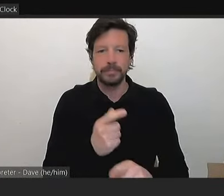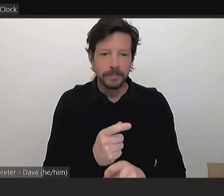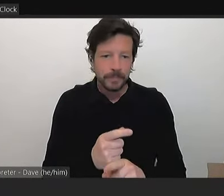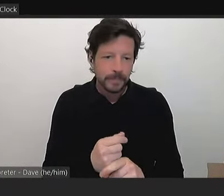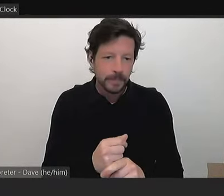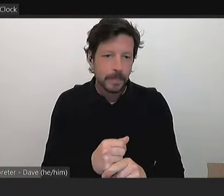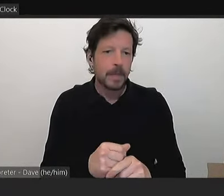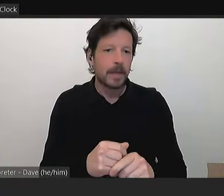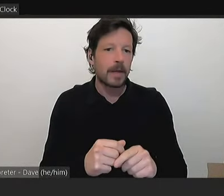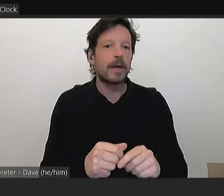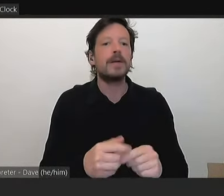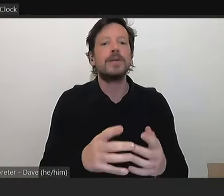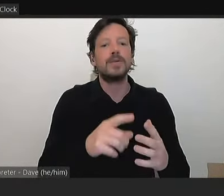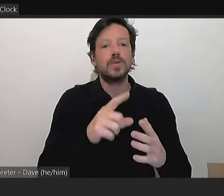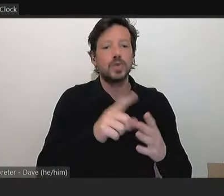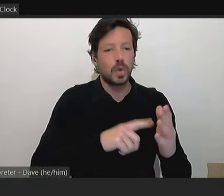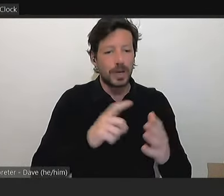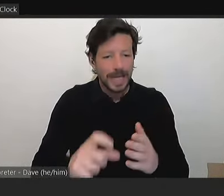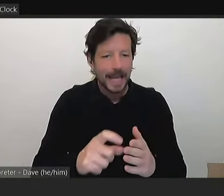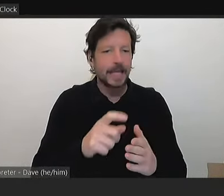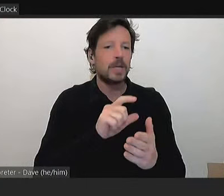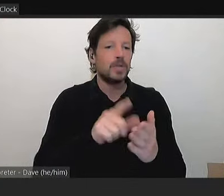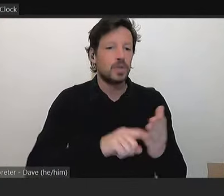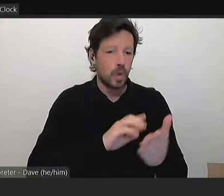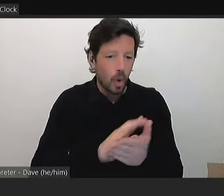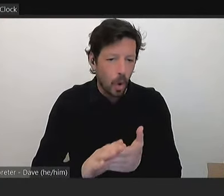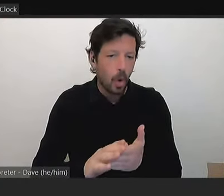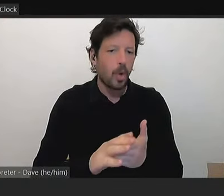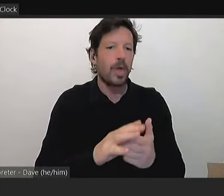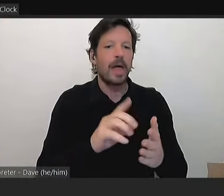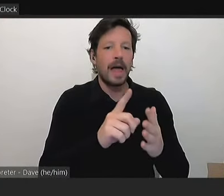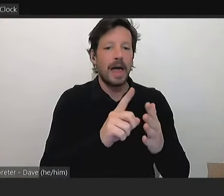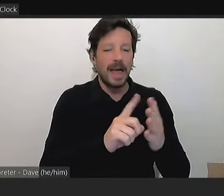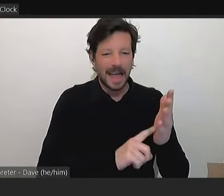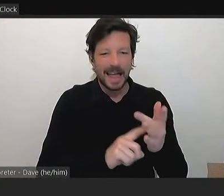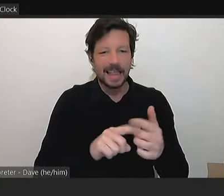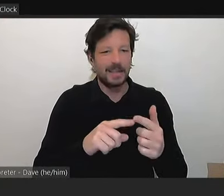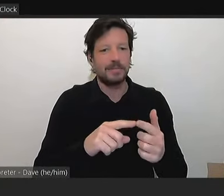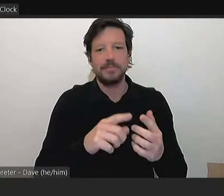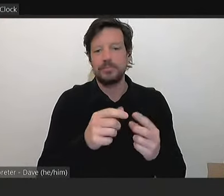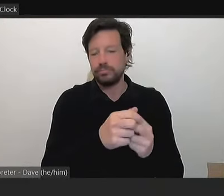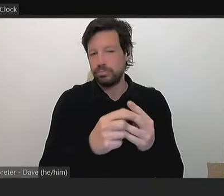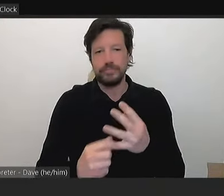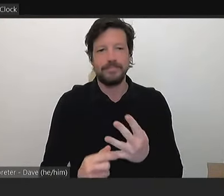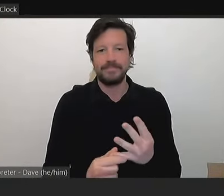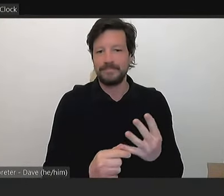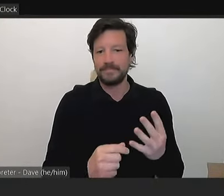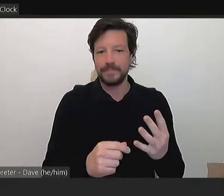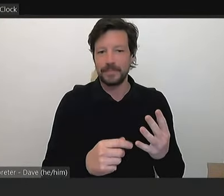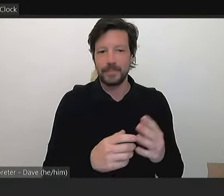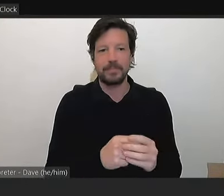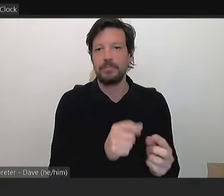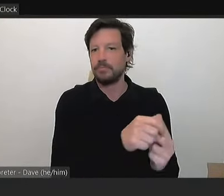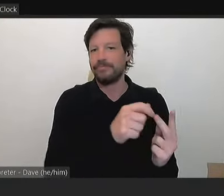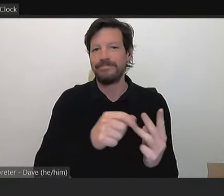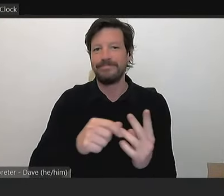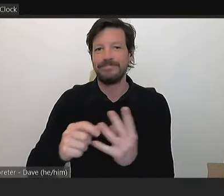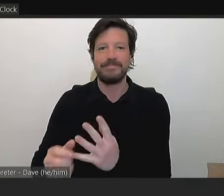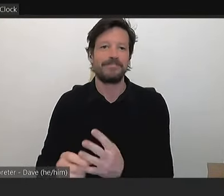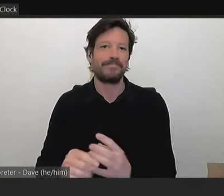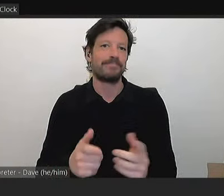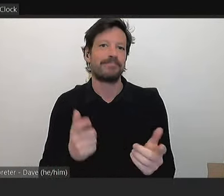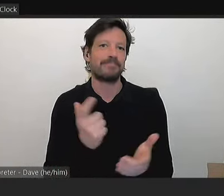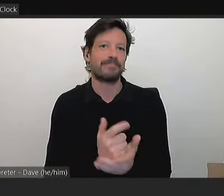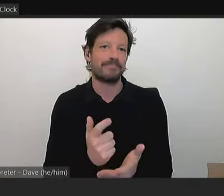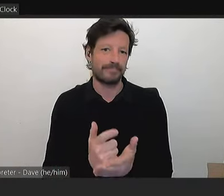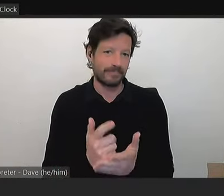J. Moore, John Kane, John Hall, K.B. Hardiman, Ellie Cochin, McDonald West, Preston City, T.W. Andrews and W.H. Mott. We have done the